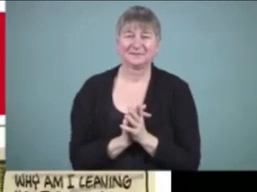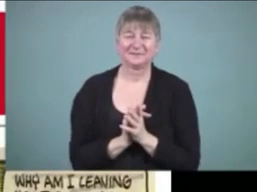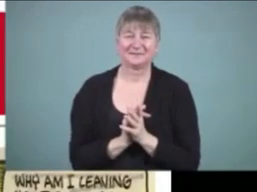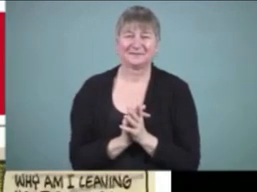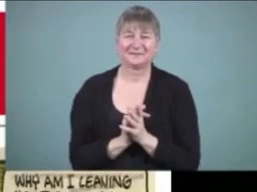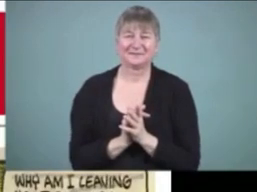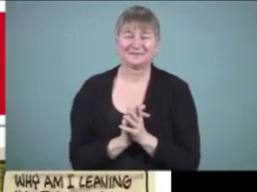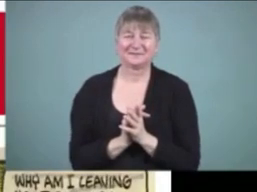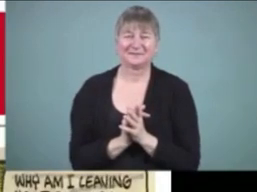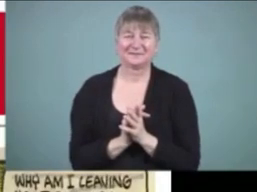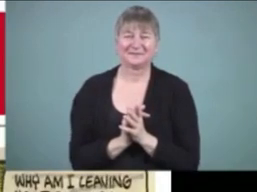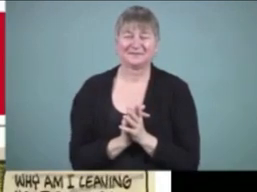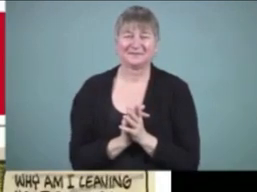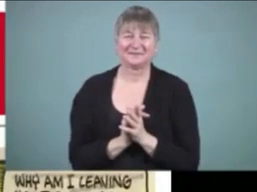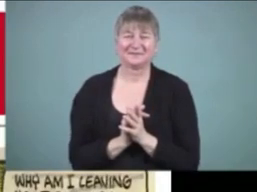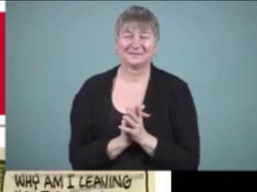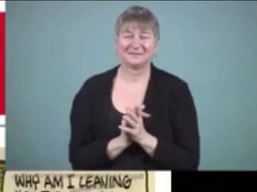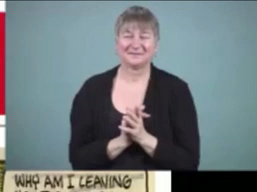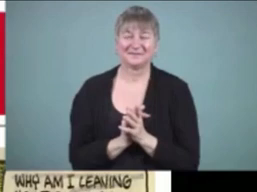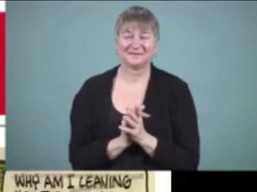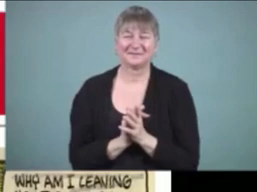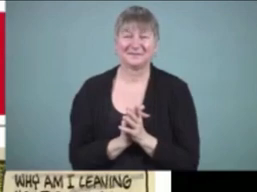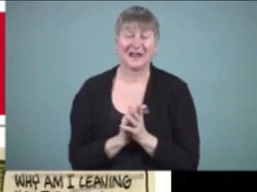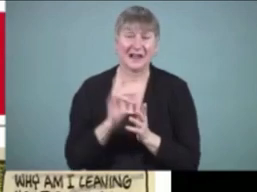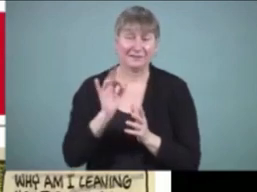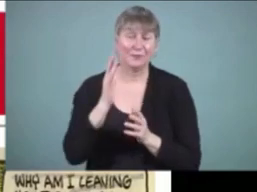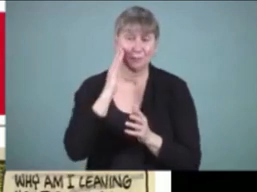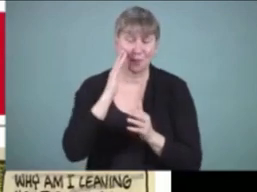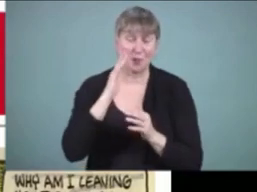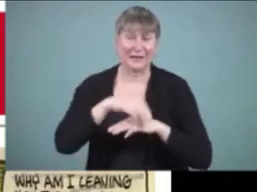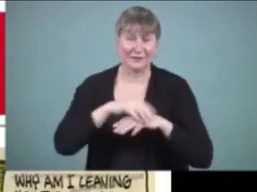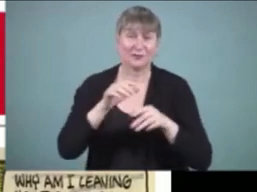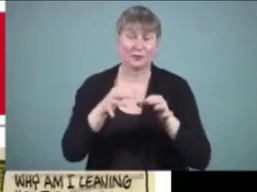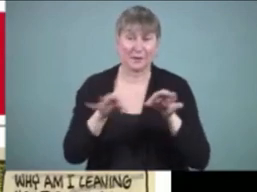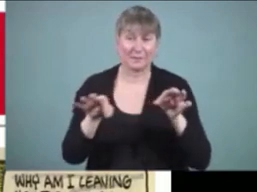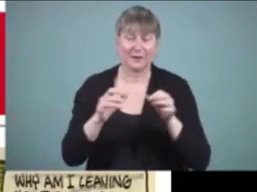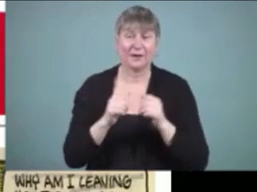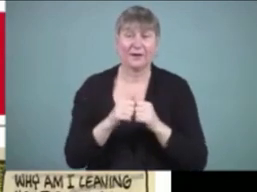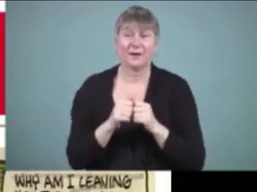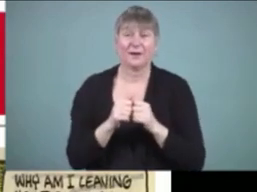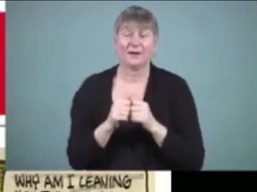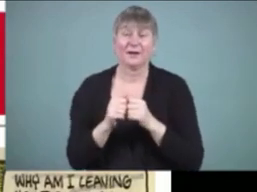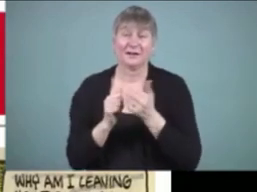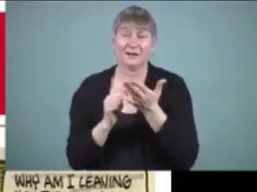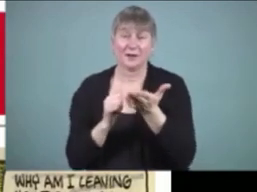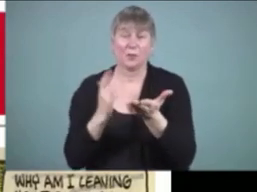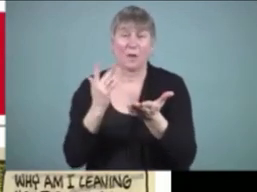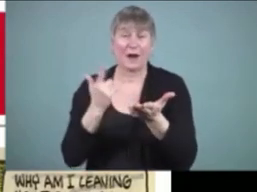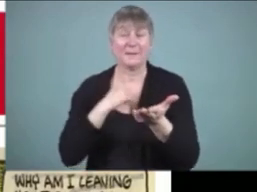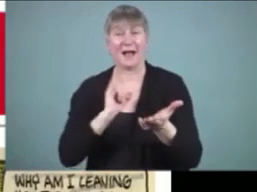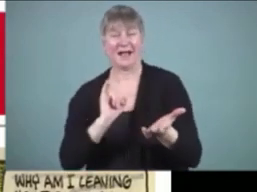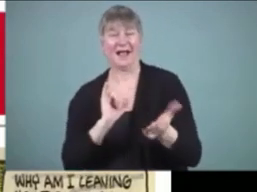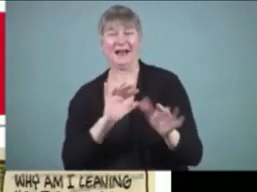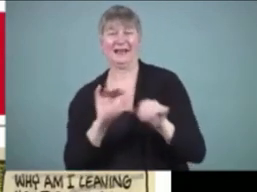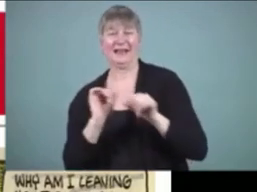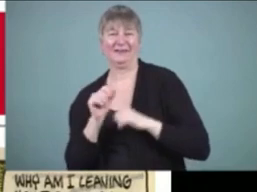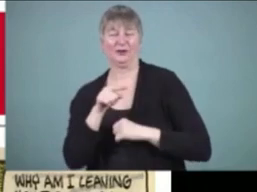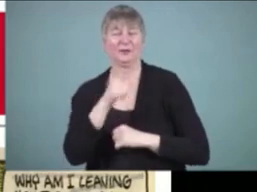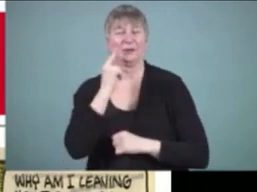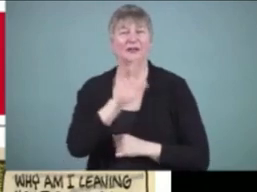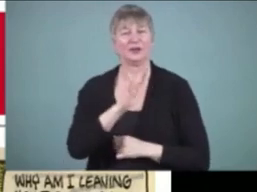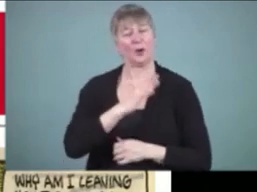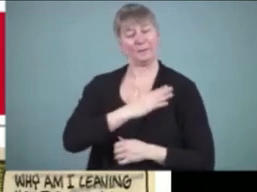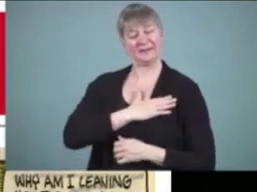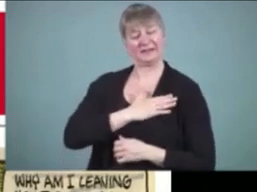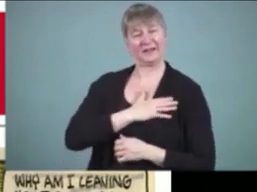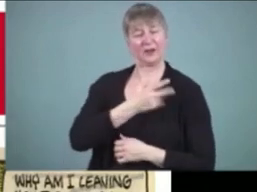only funny if you actually know something about english grammar why am i leaving you because you're a possessive pronoun and you've always